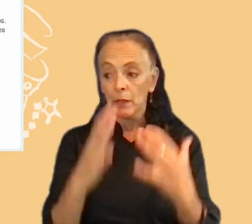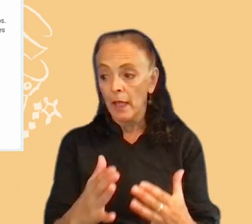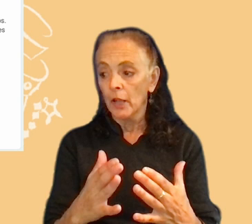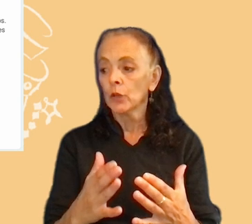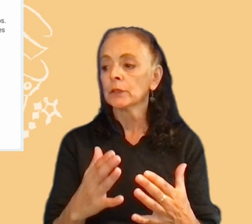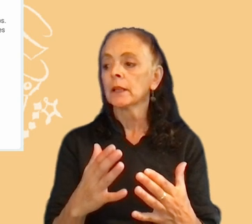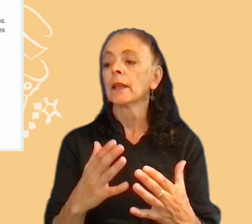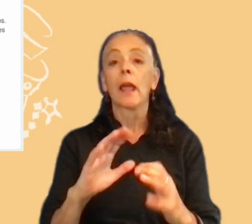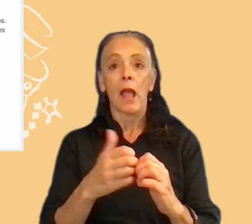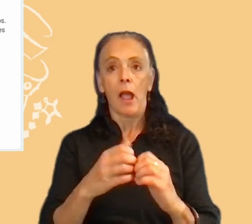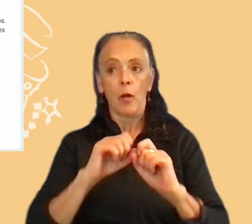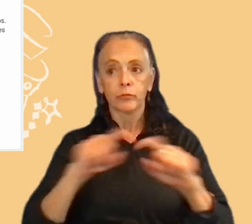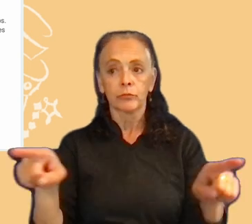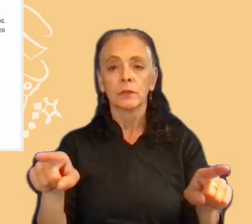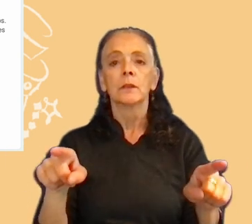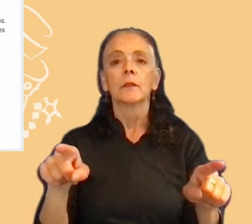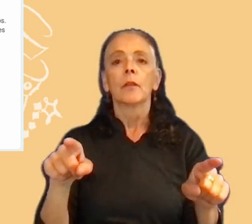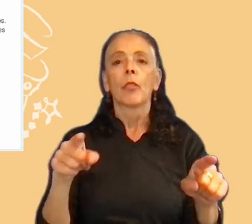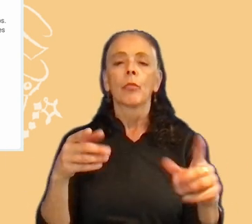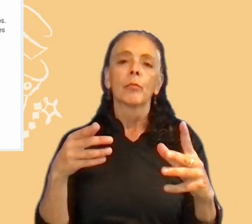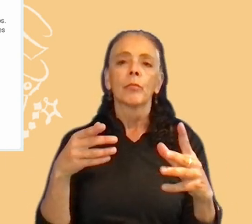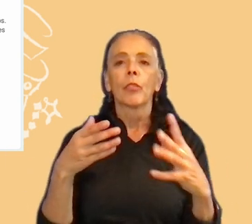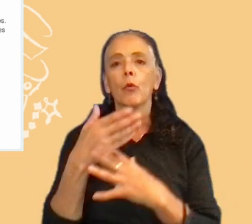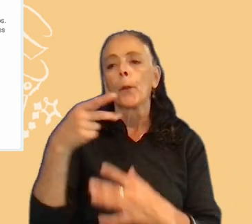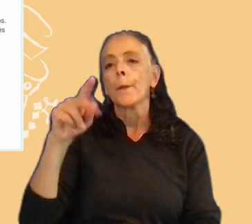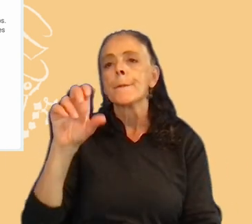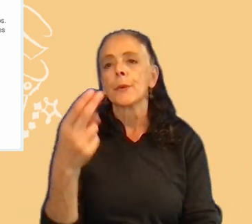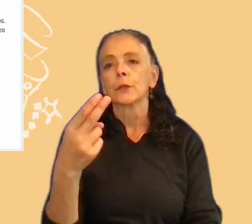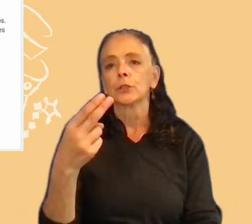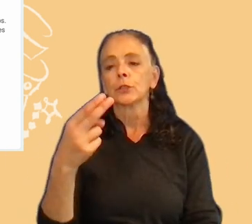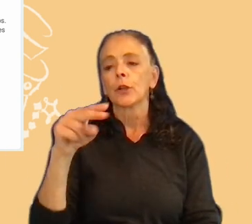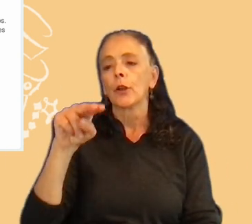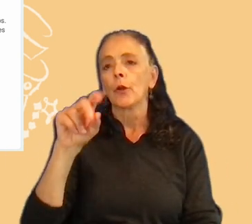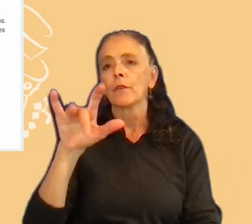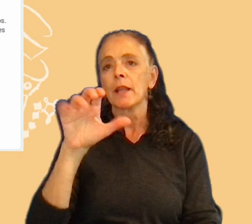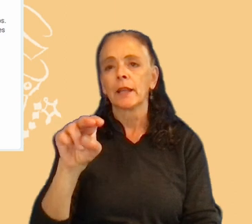survey link via push notification sent by our community team.